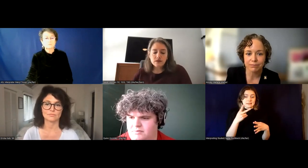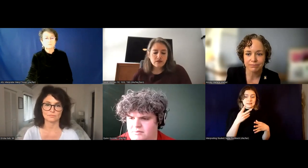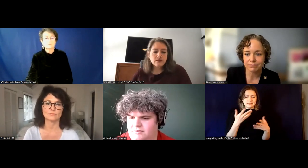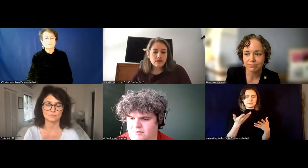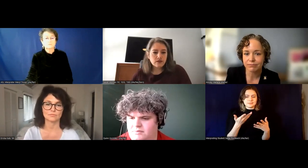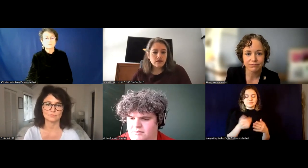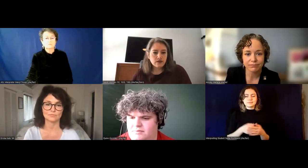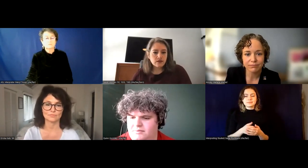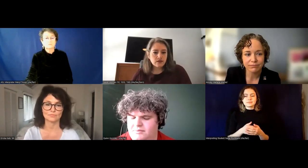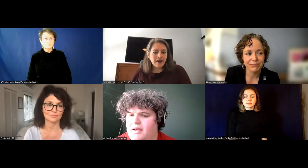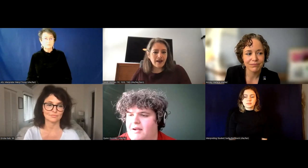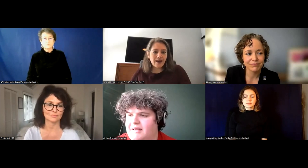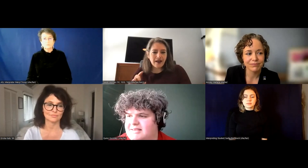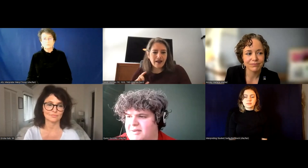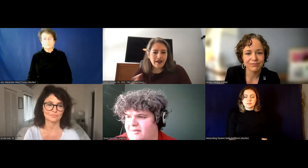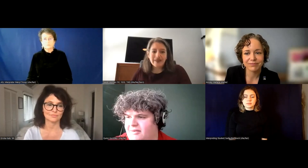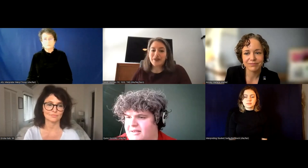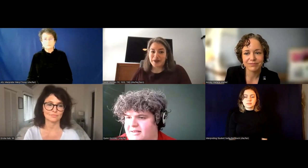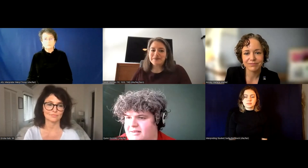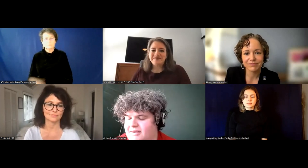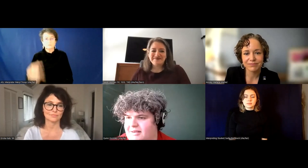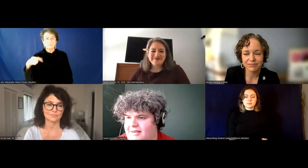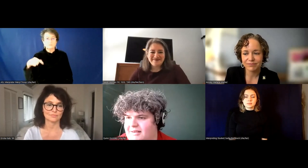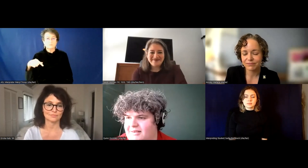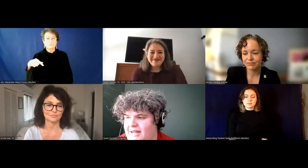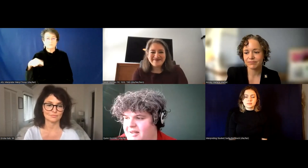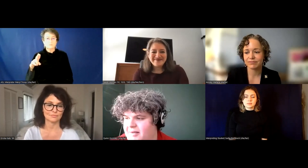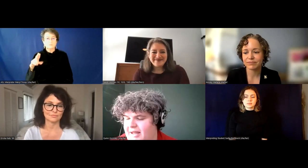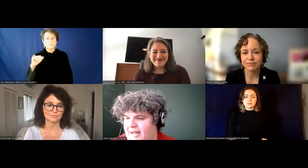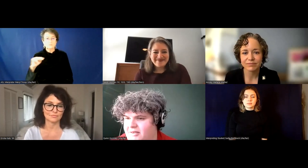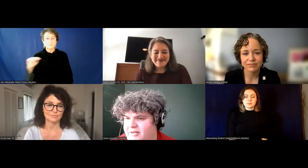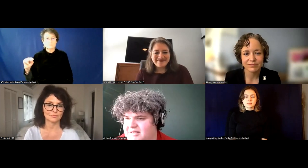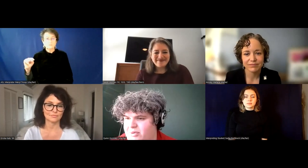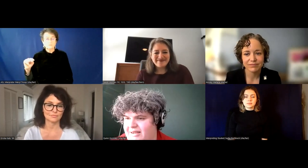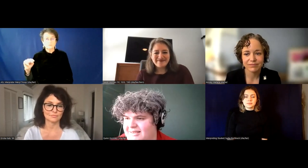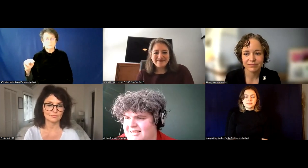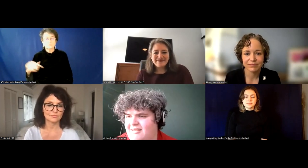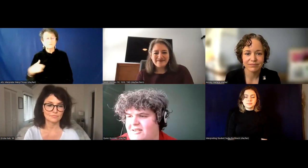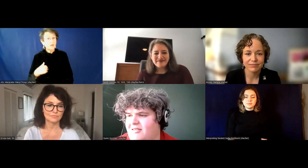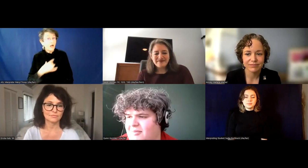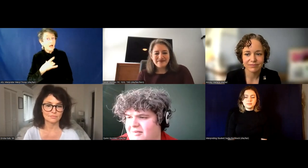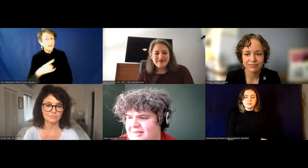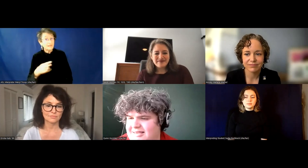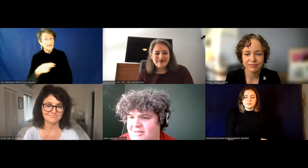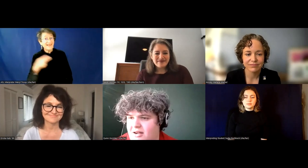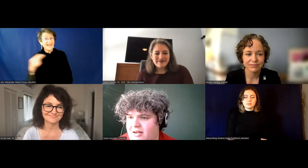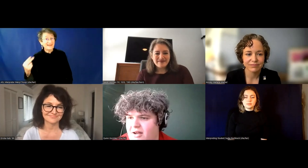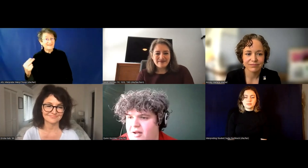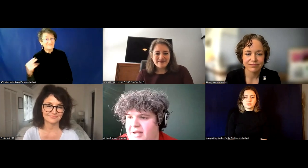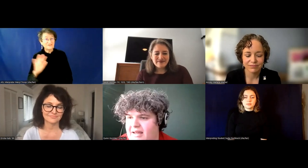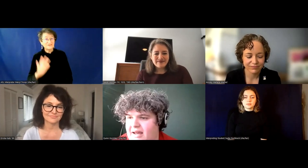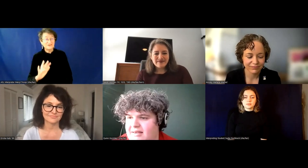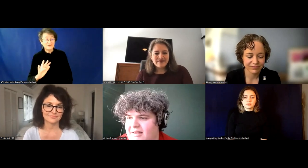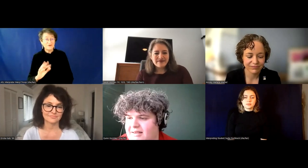level? You know, I think something I really like about Hannaford's practice and Eric, correct me if this is wrong,